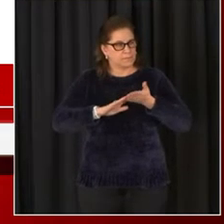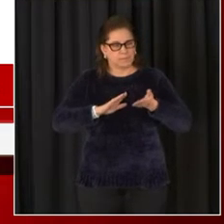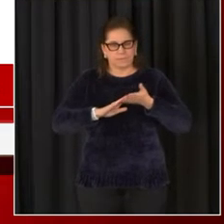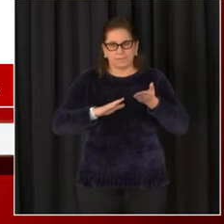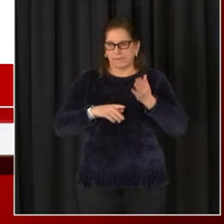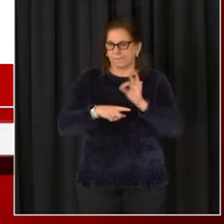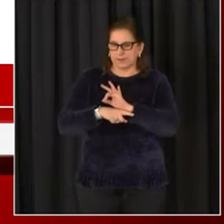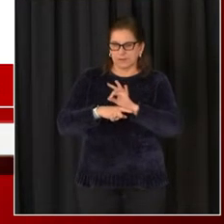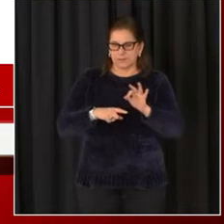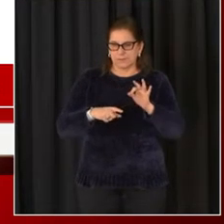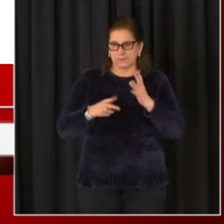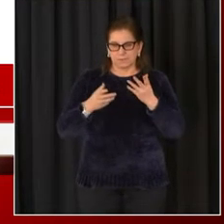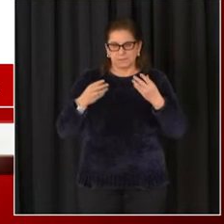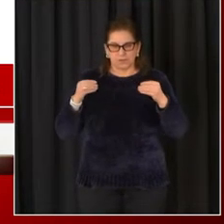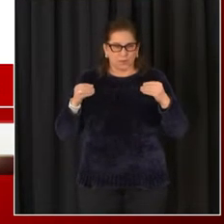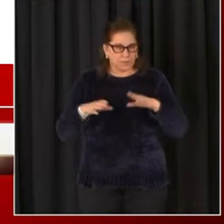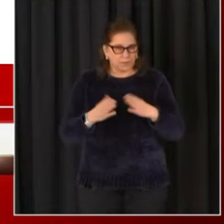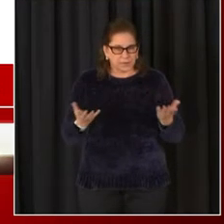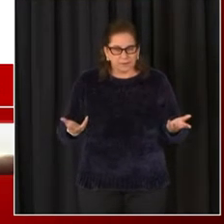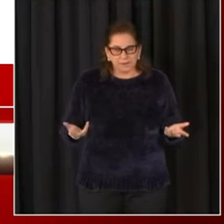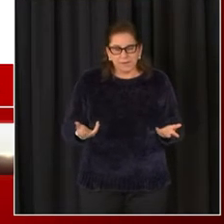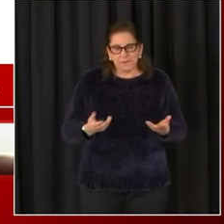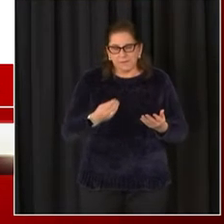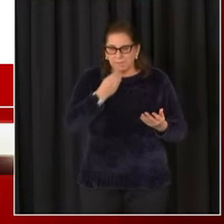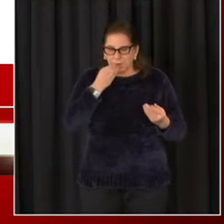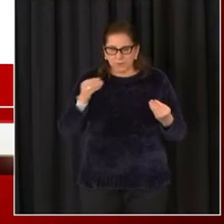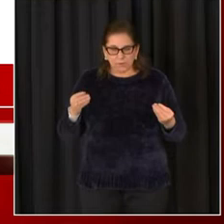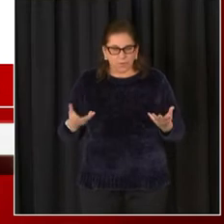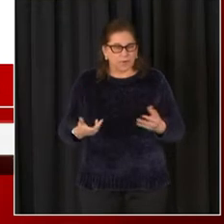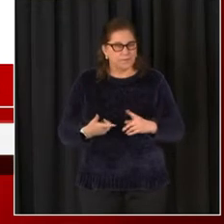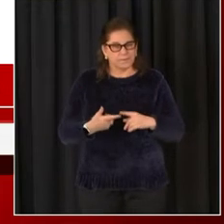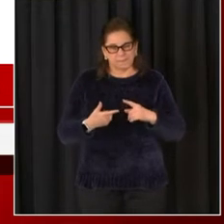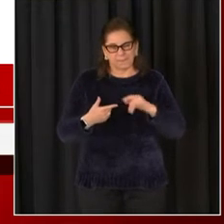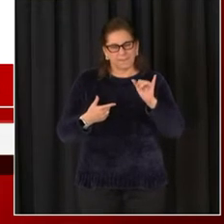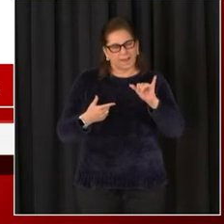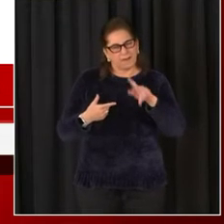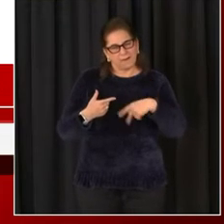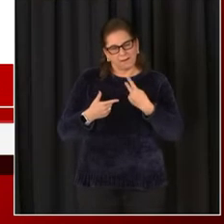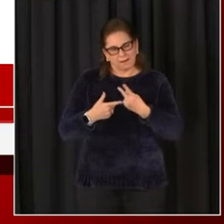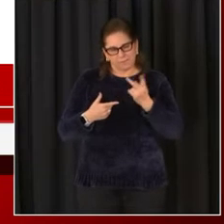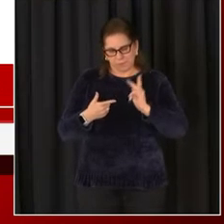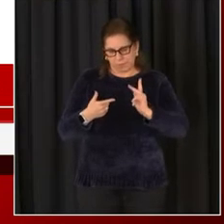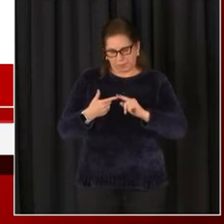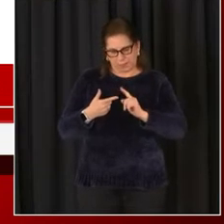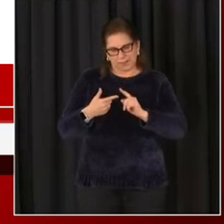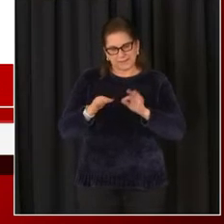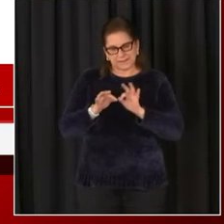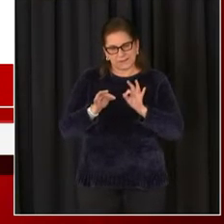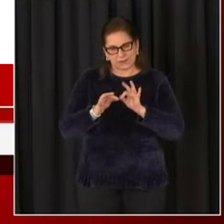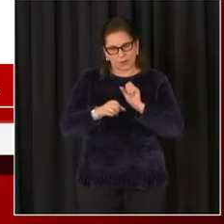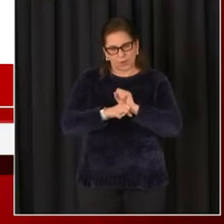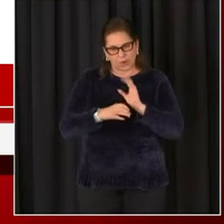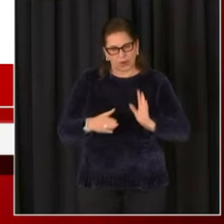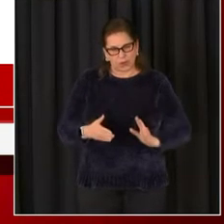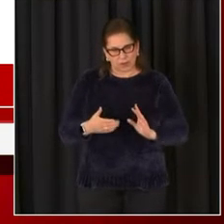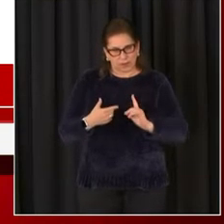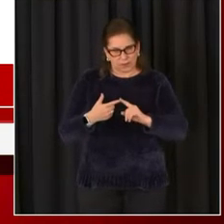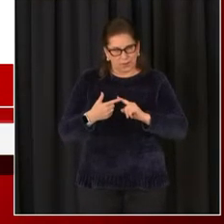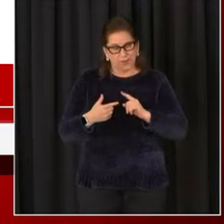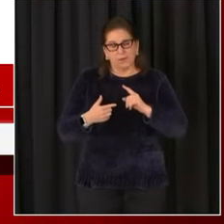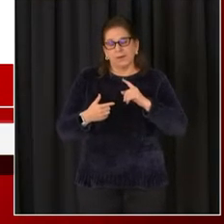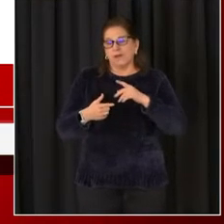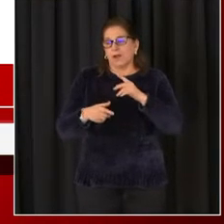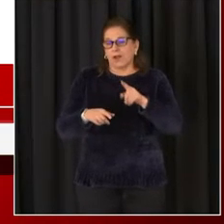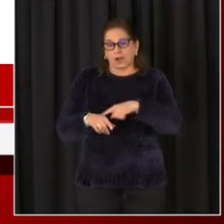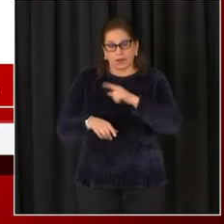what we know is that outside of our long traditional, what has been traditionally referred to as long-term care facilities, or our